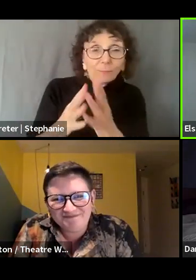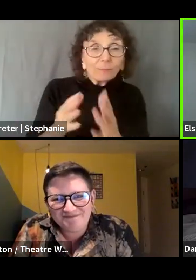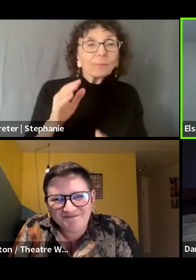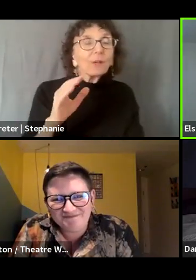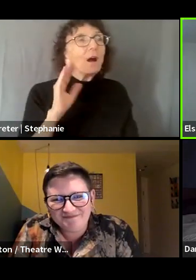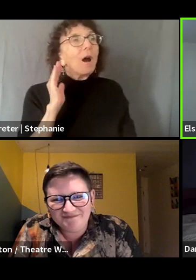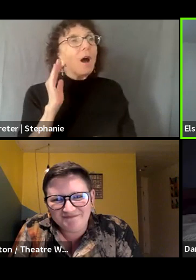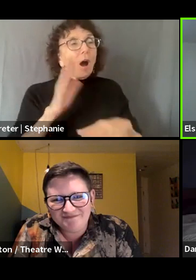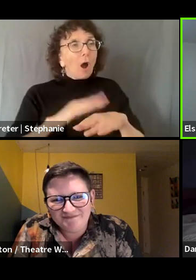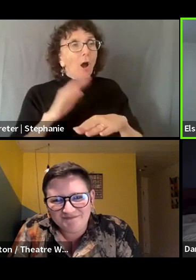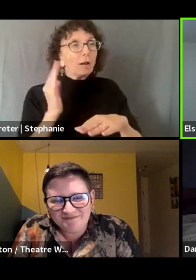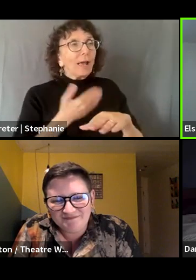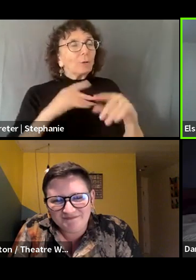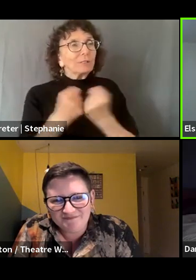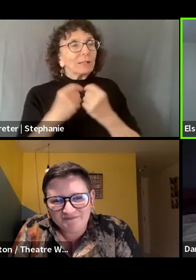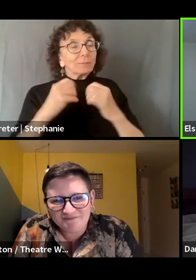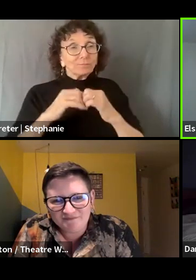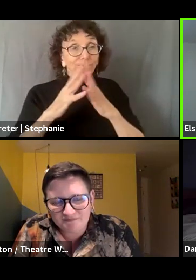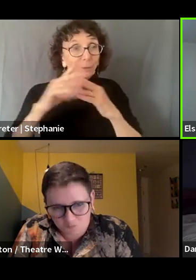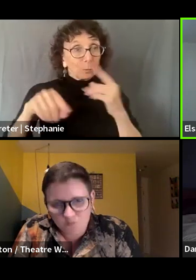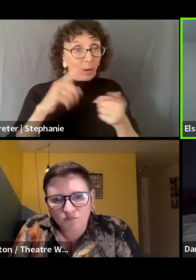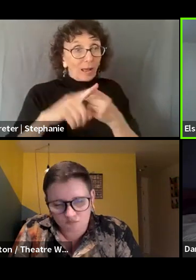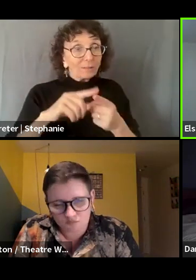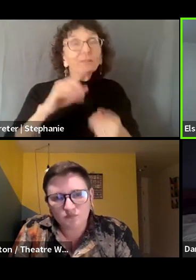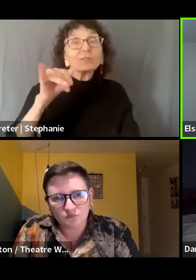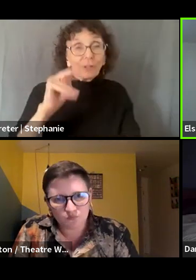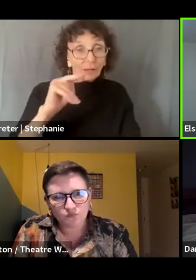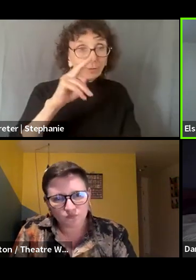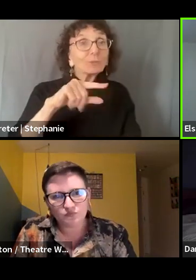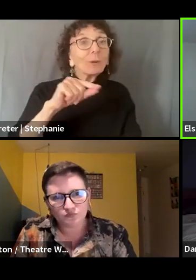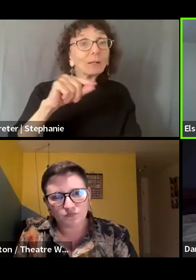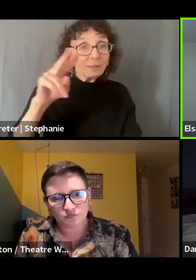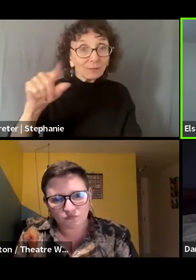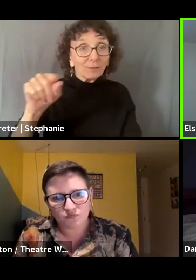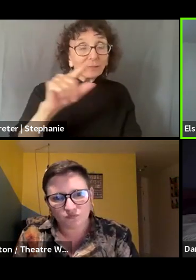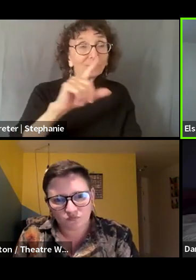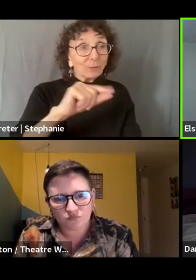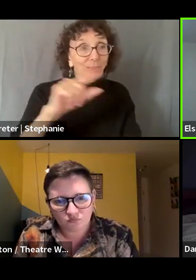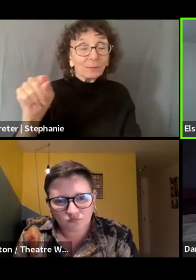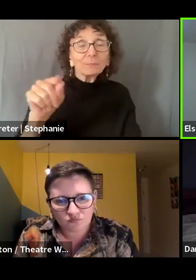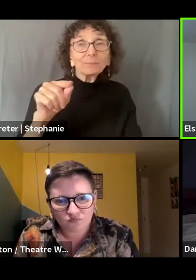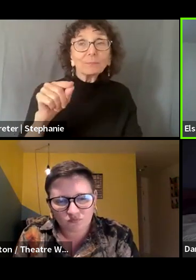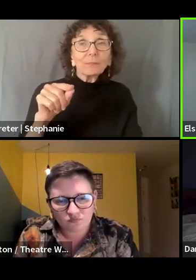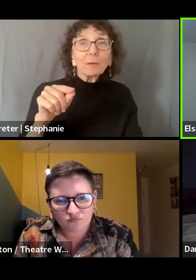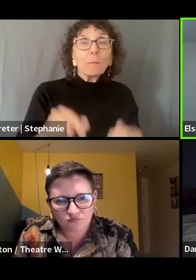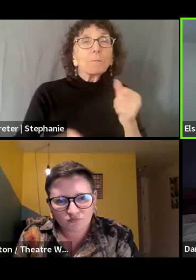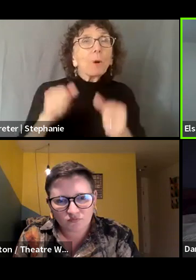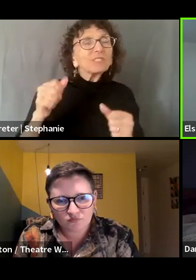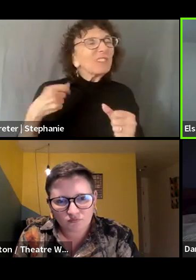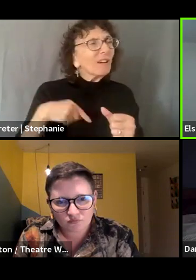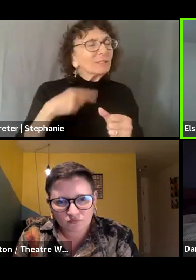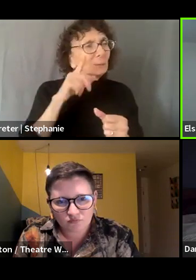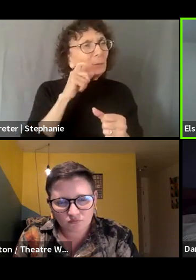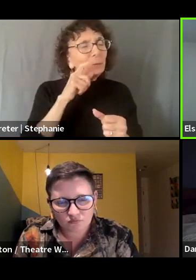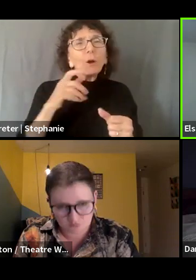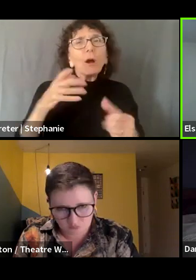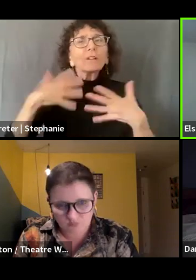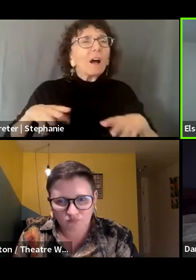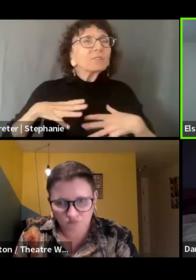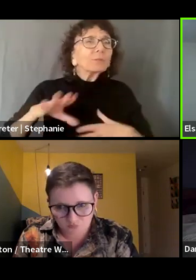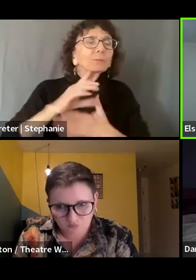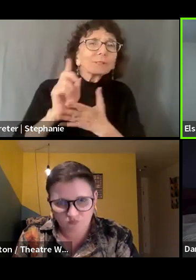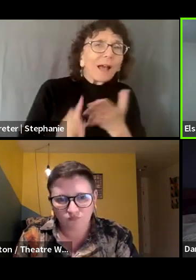was founded in January of 2020 by, um, a group of, uh, mostly costume designers, costume workers who are